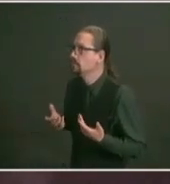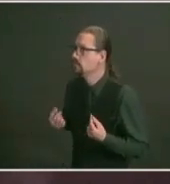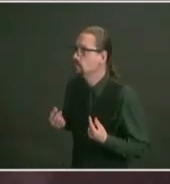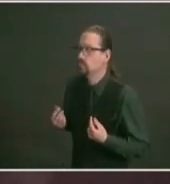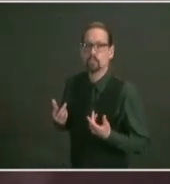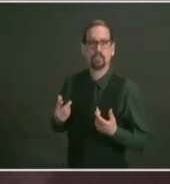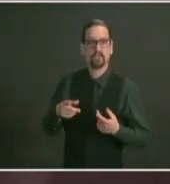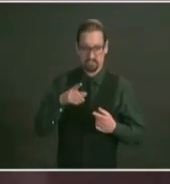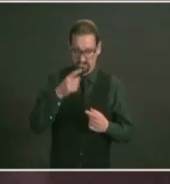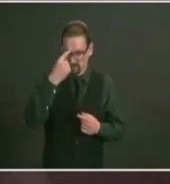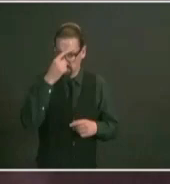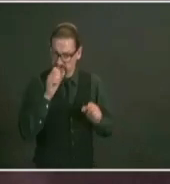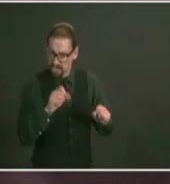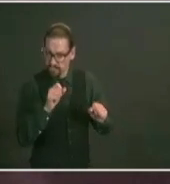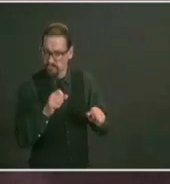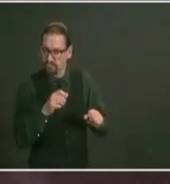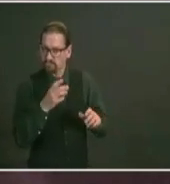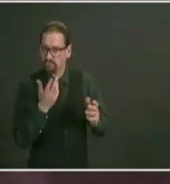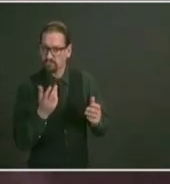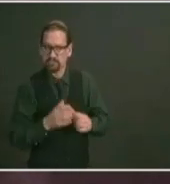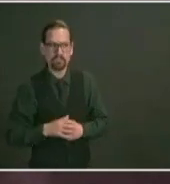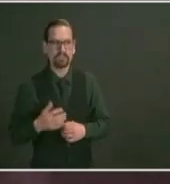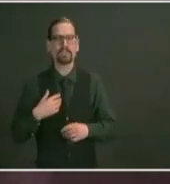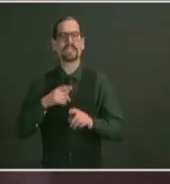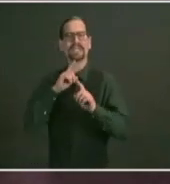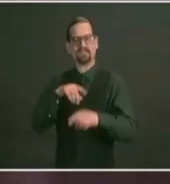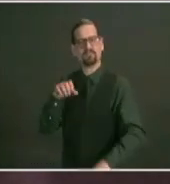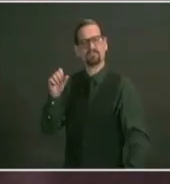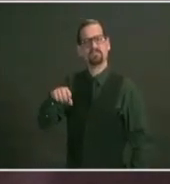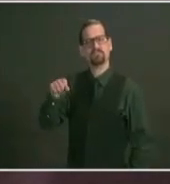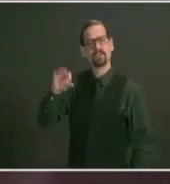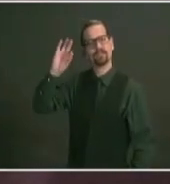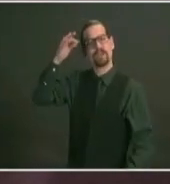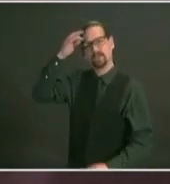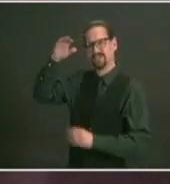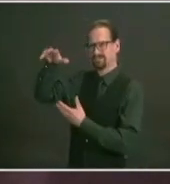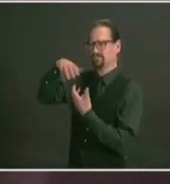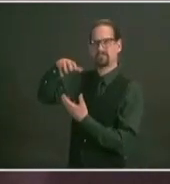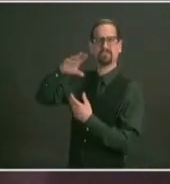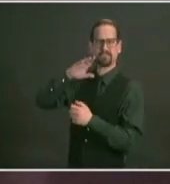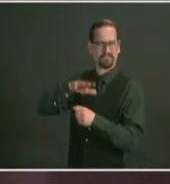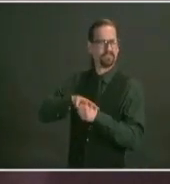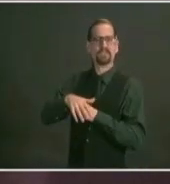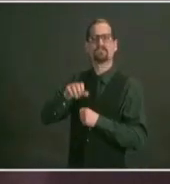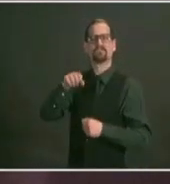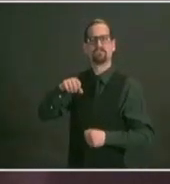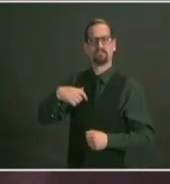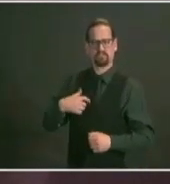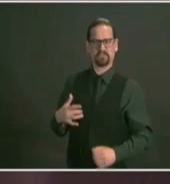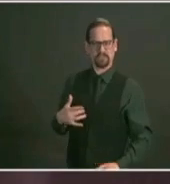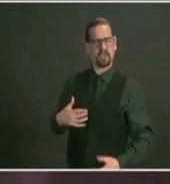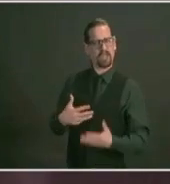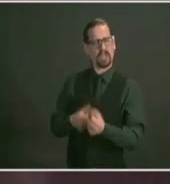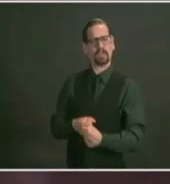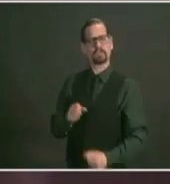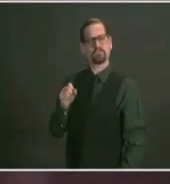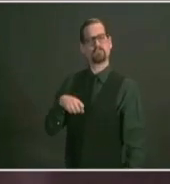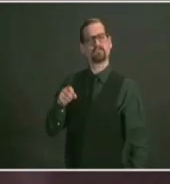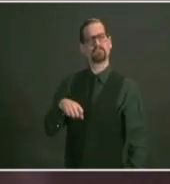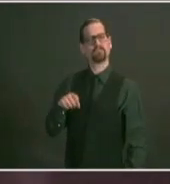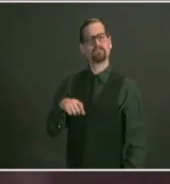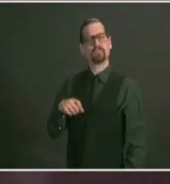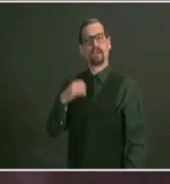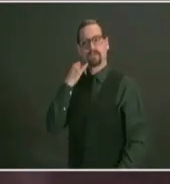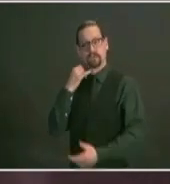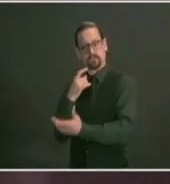the projections that we received yesterday from the federal government i'm confident i'm that by early this summer anyone that wants a vaccine will